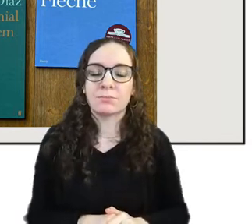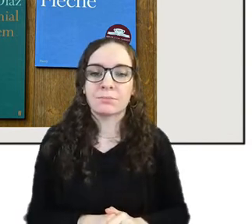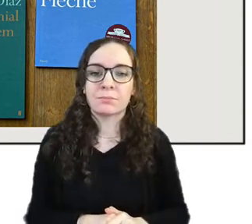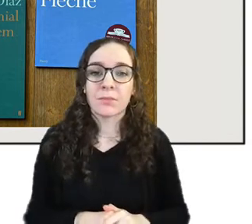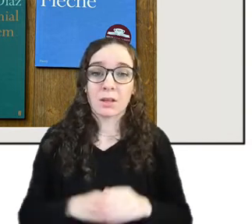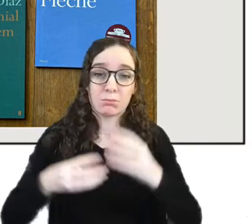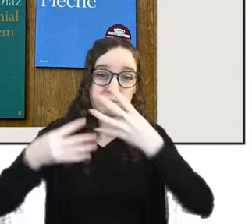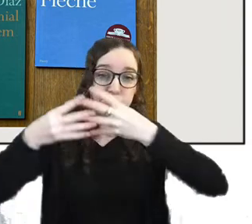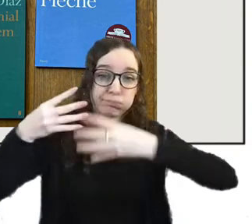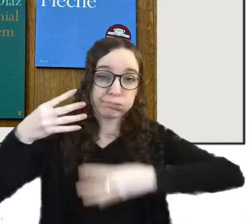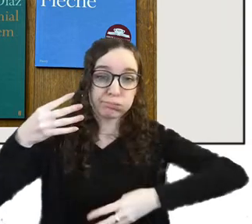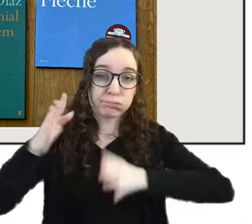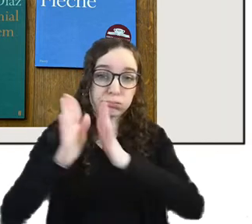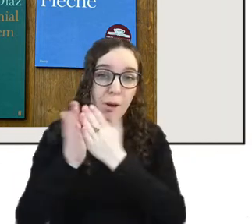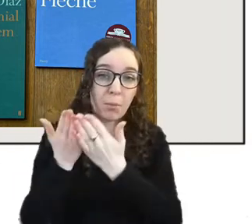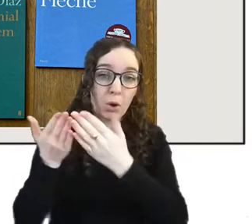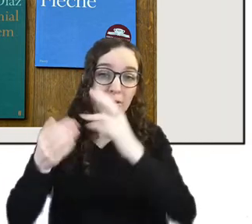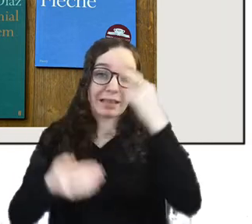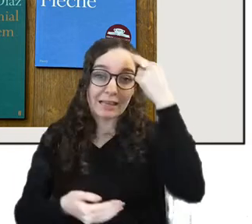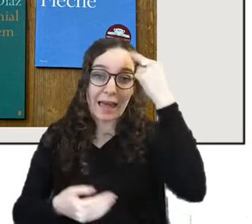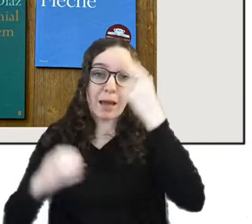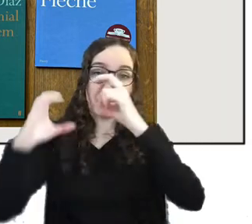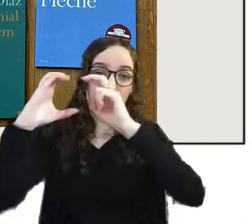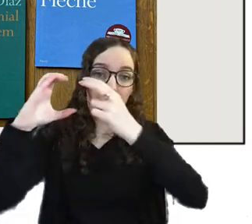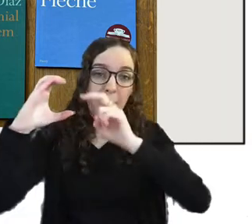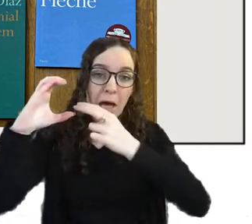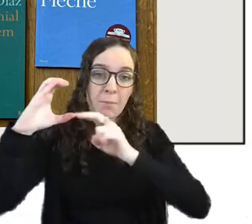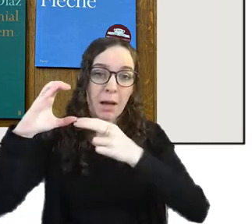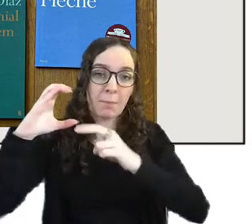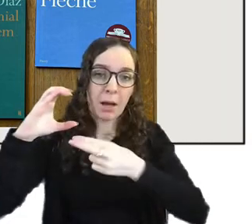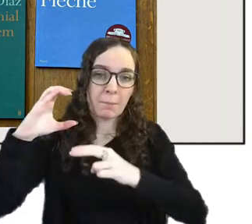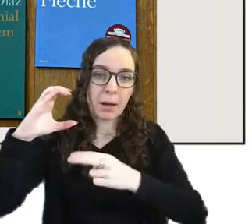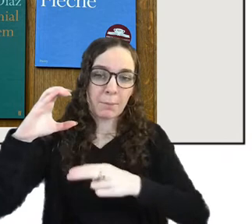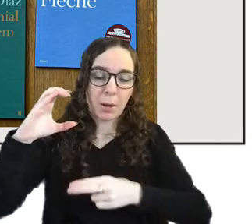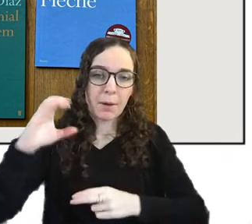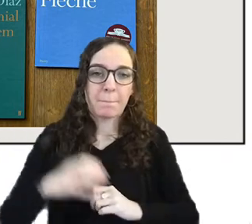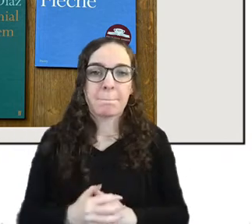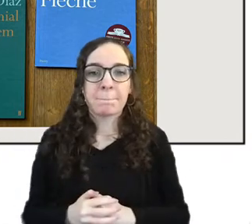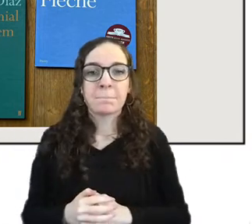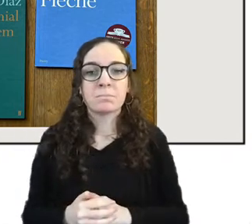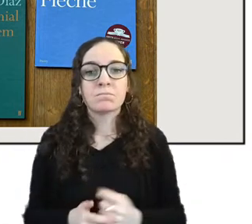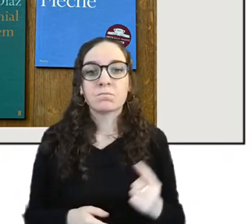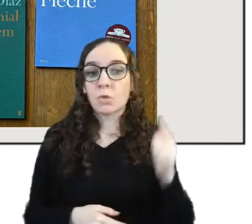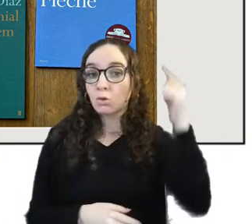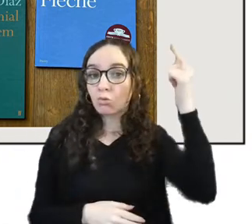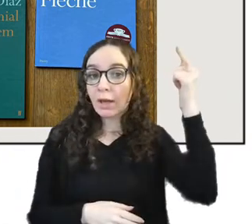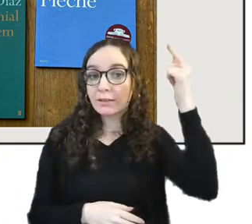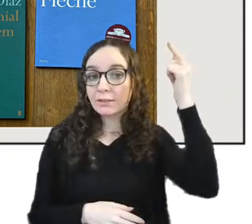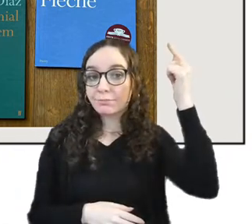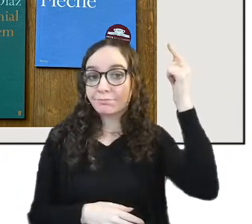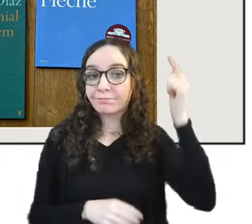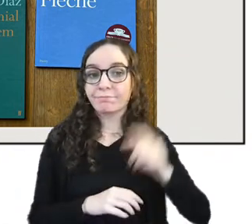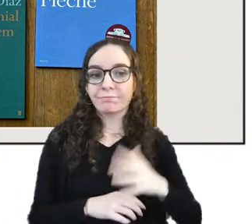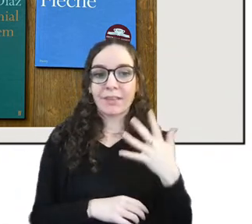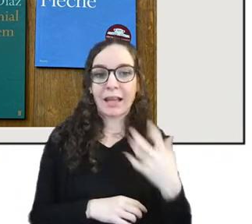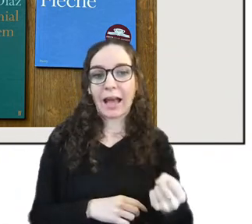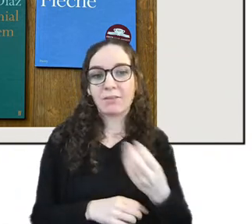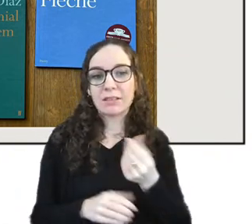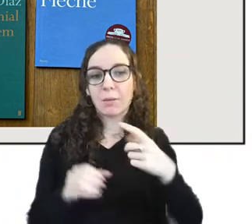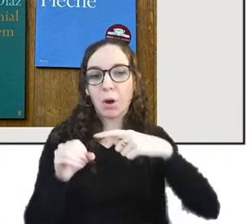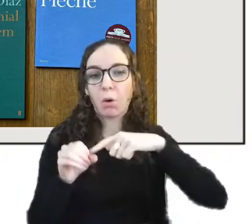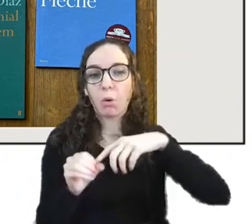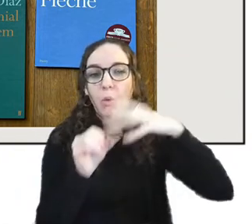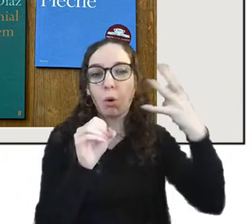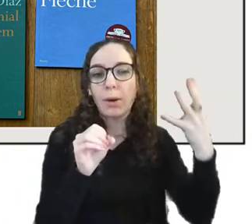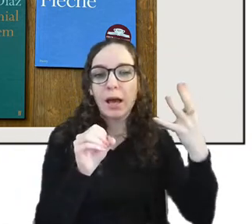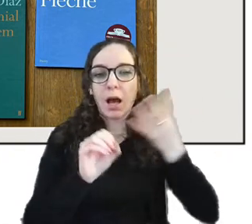letters of ida sackville west to virginia wolf and dear juliet and on the right there is some queer poems queer